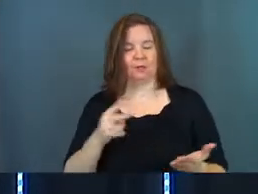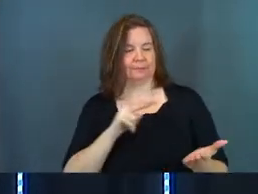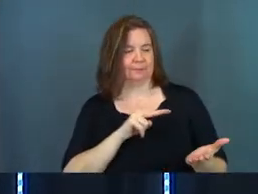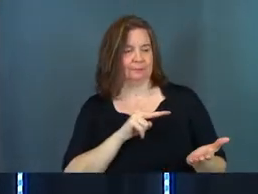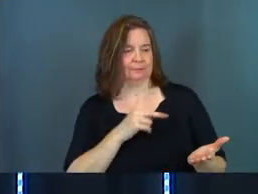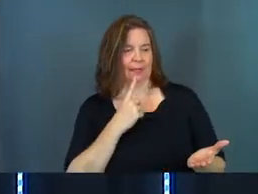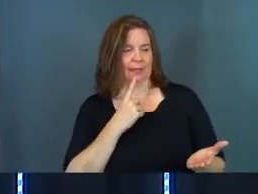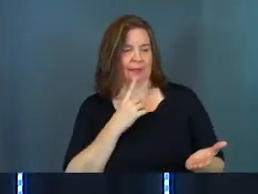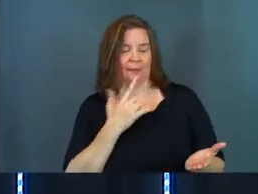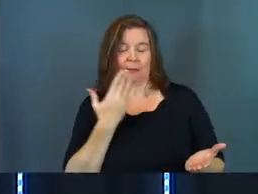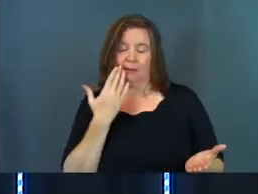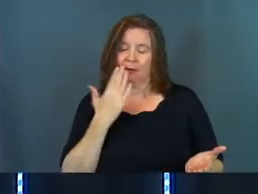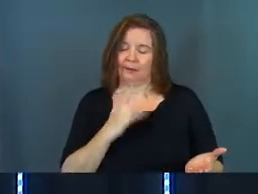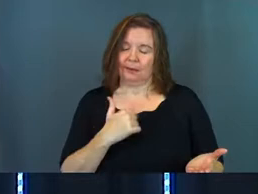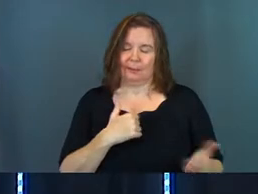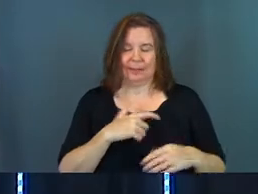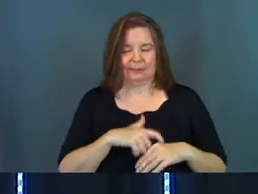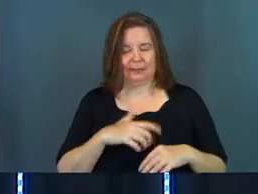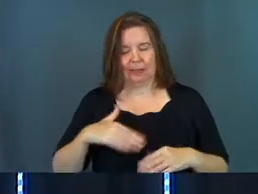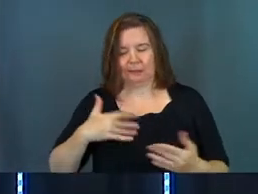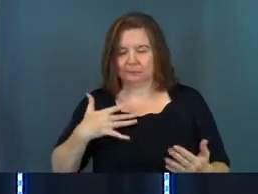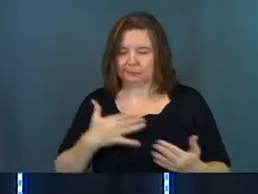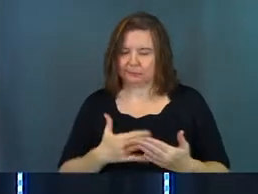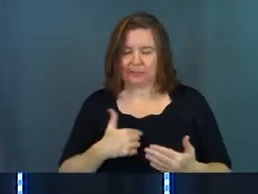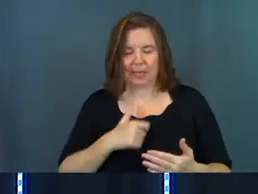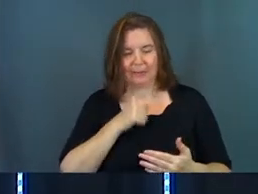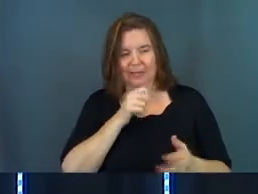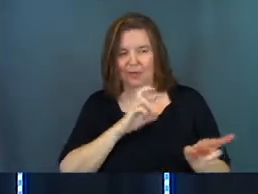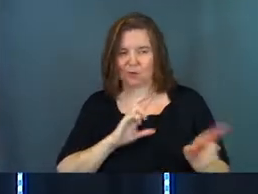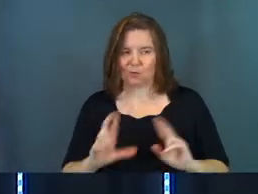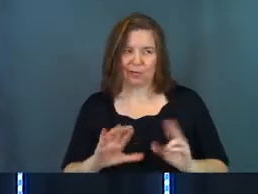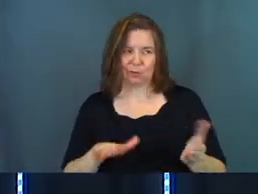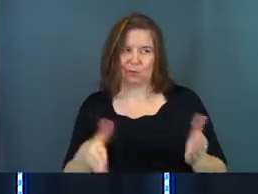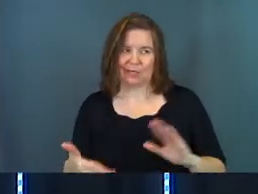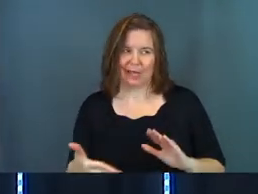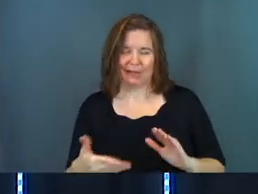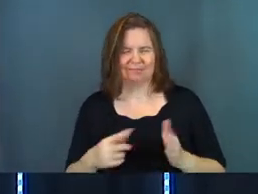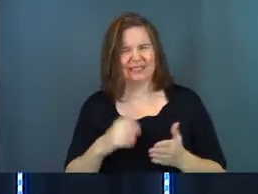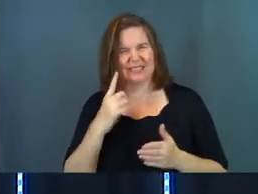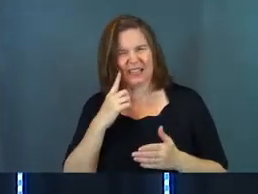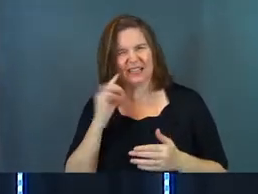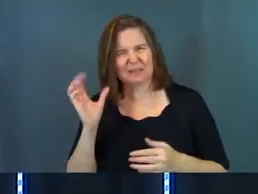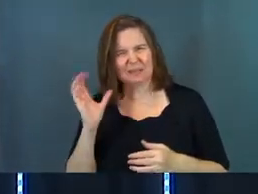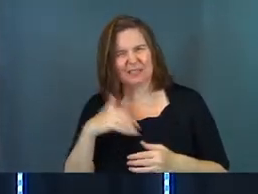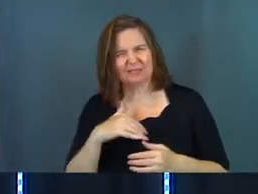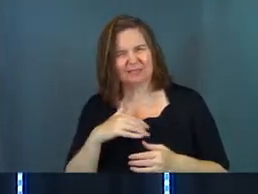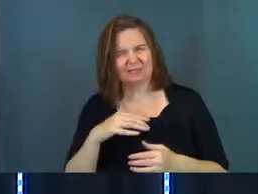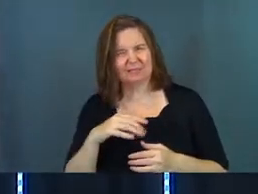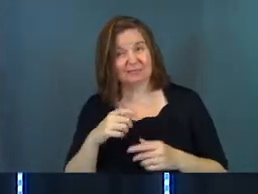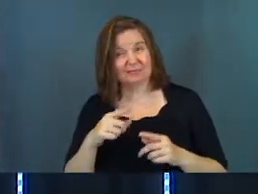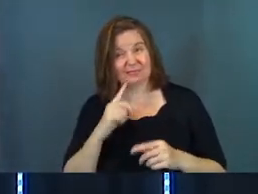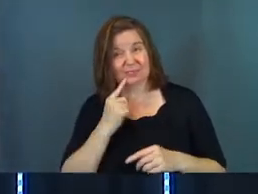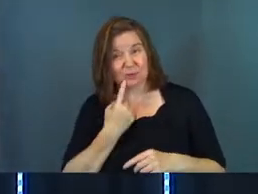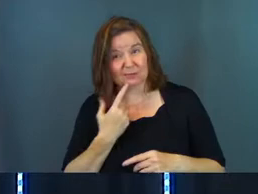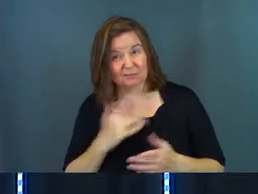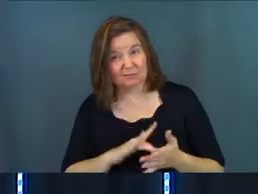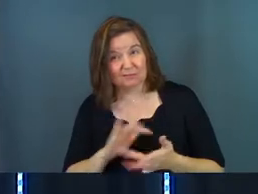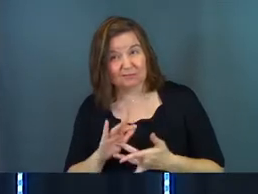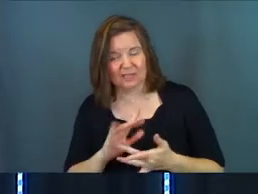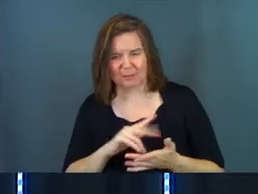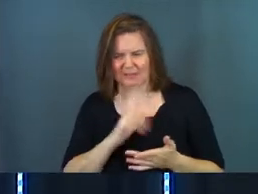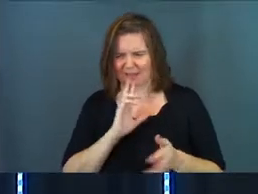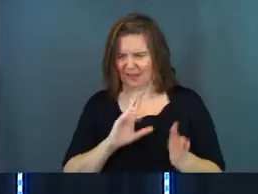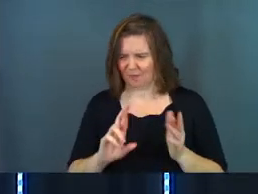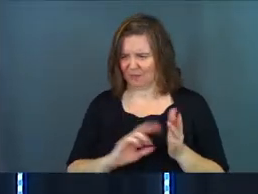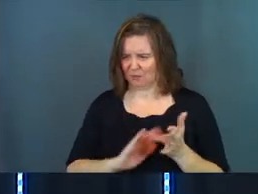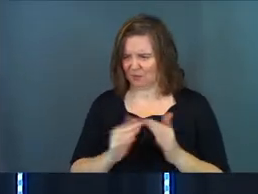her and he says, I don't know. My hour has not yet come yet. I'm not ready to die. Doesn't that sound a little bit extreme, Jesus? I mean,